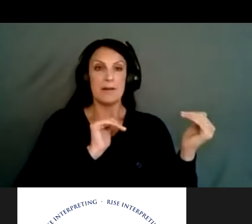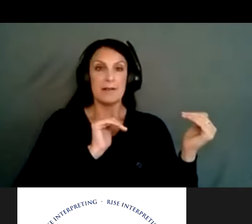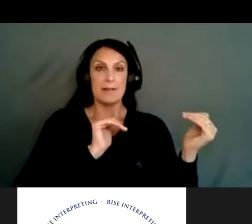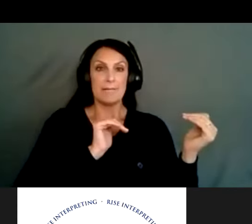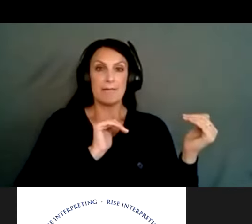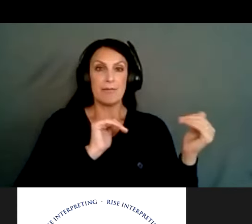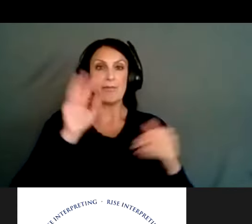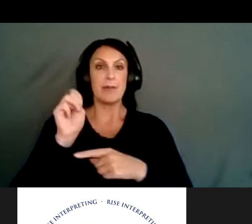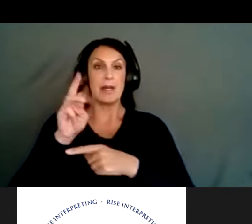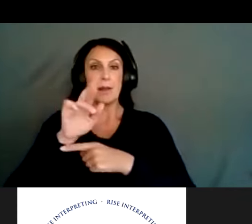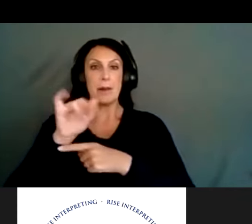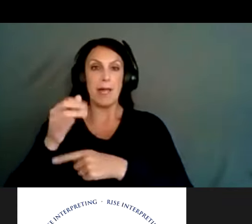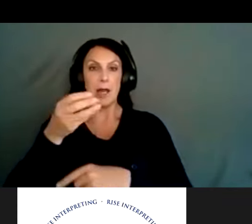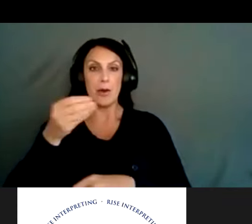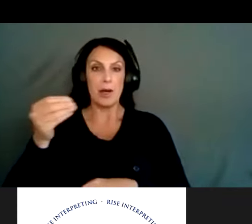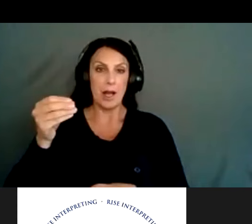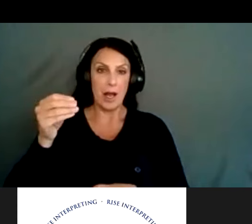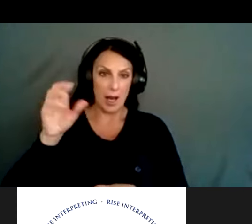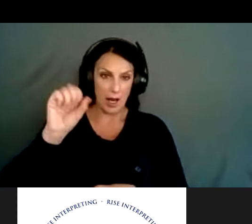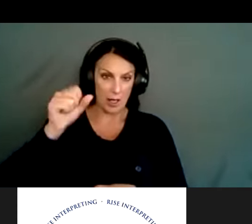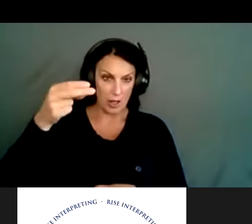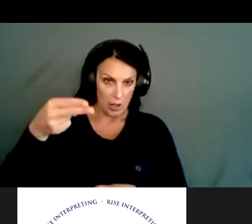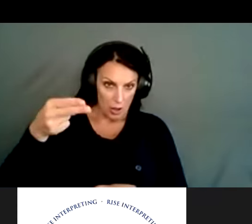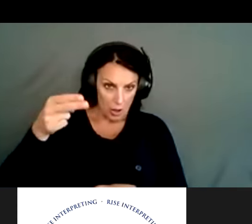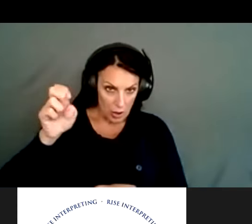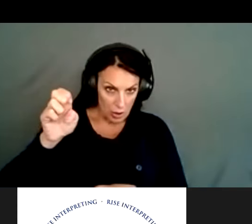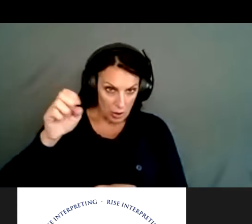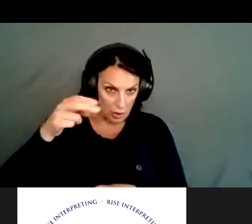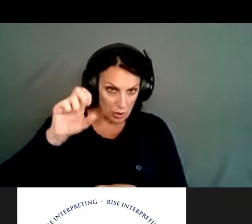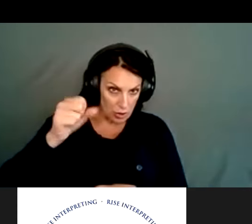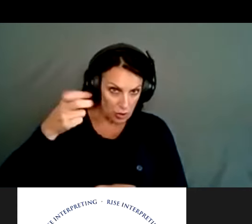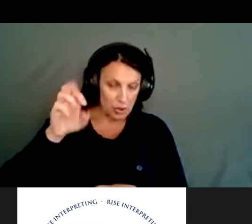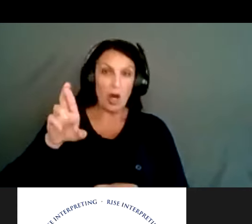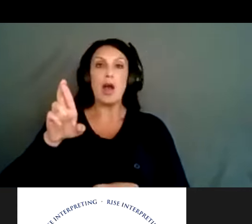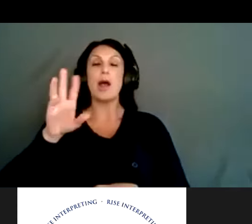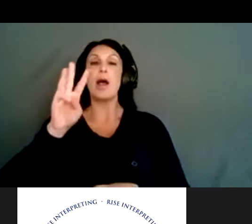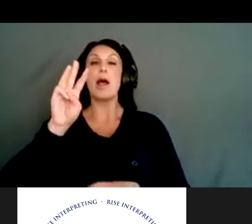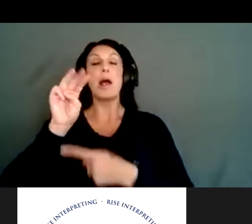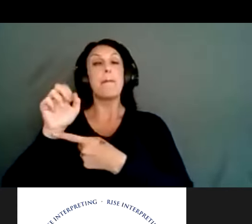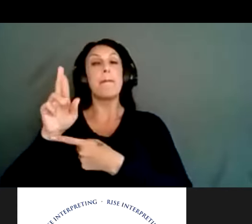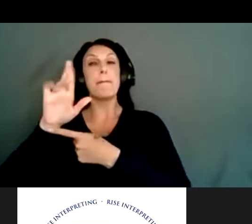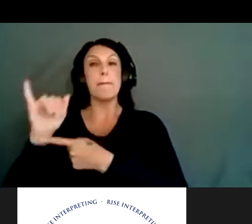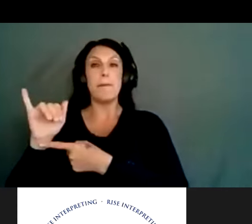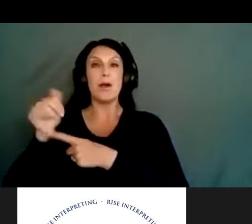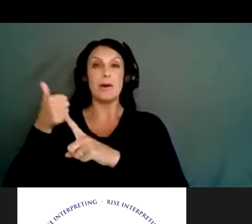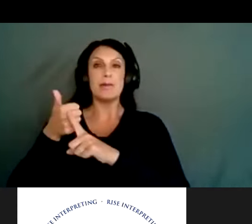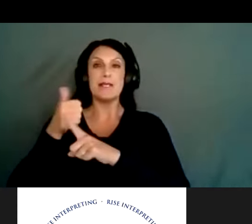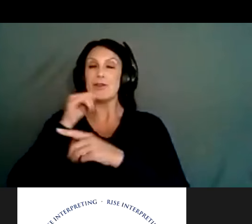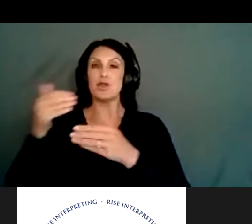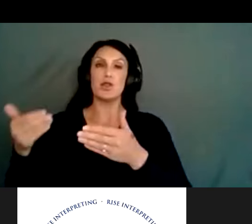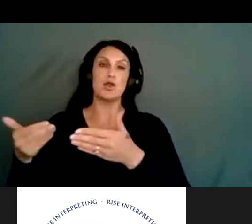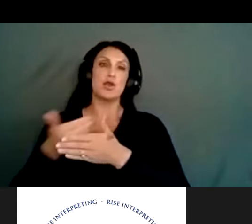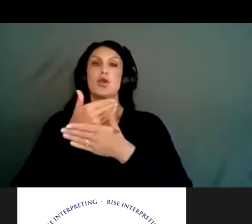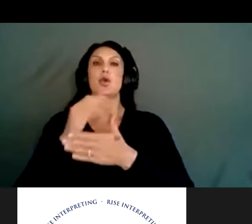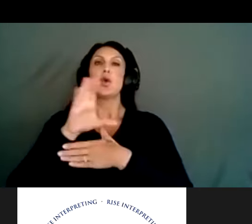to provide some updates to you all. Um, and I just want to, uh, mention that Mary is, uh, a new co-chair for